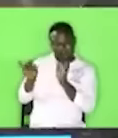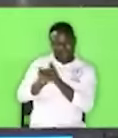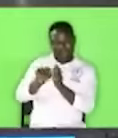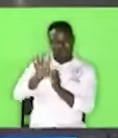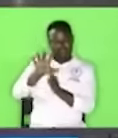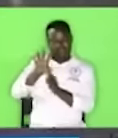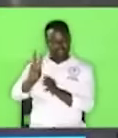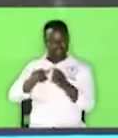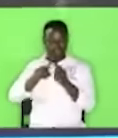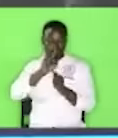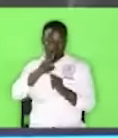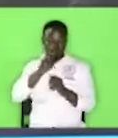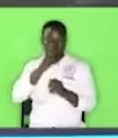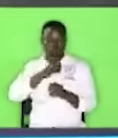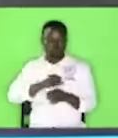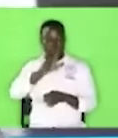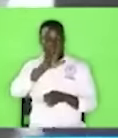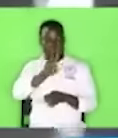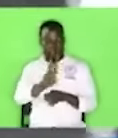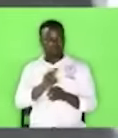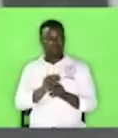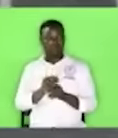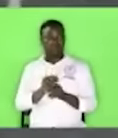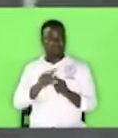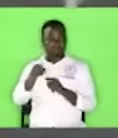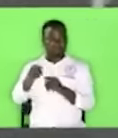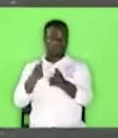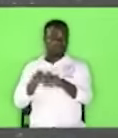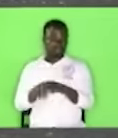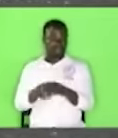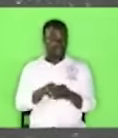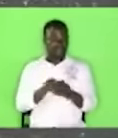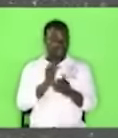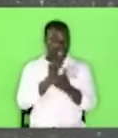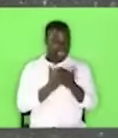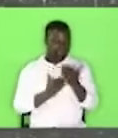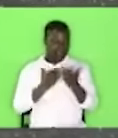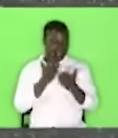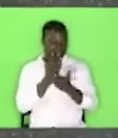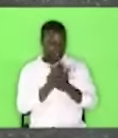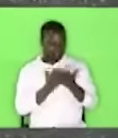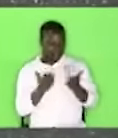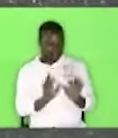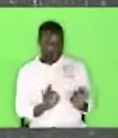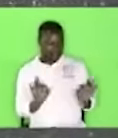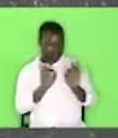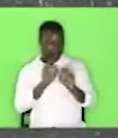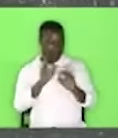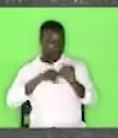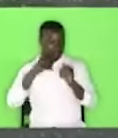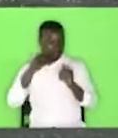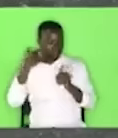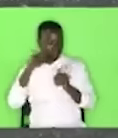There are certain things that are better than gold, better than money,